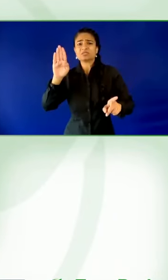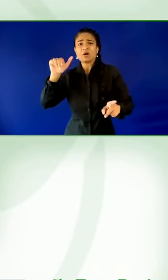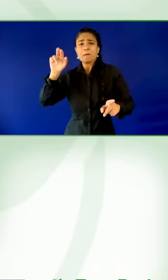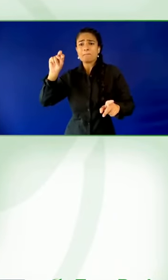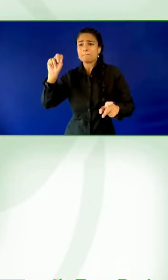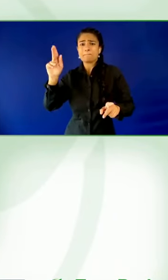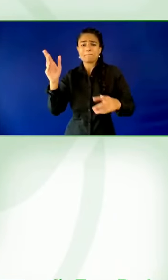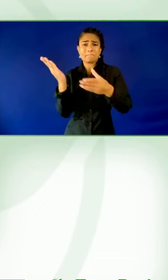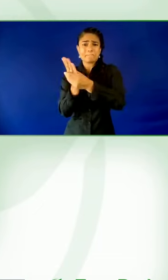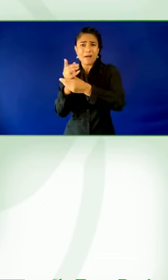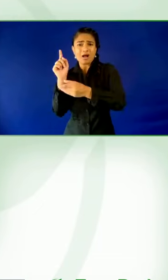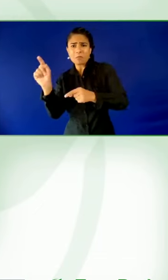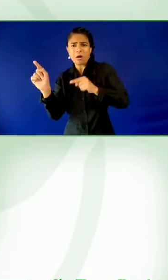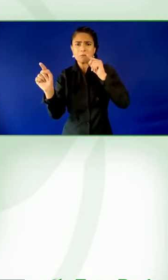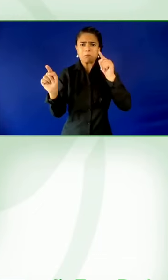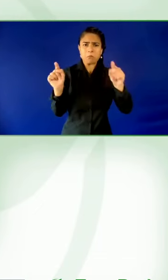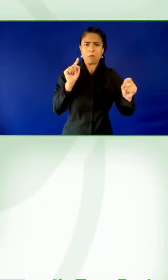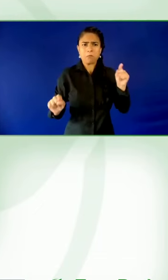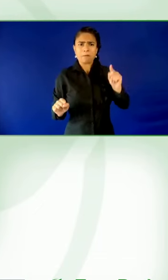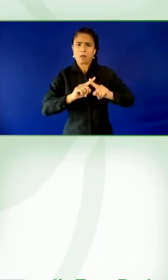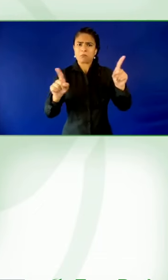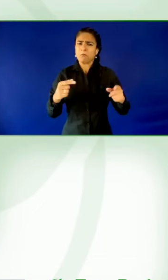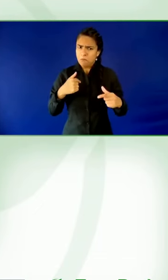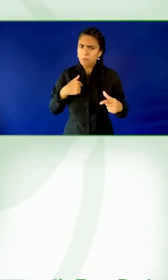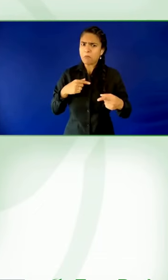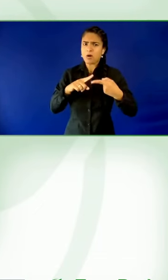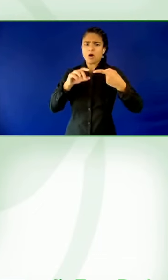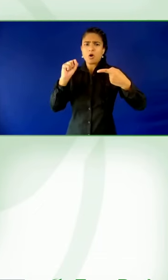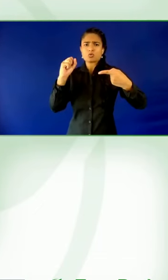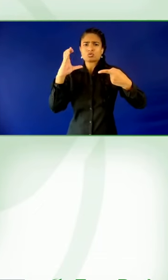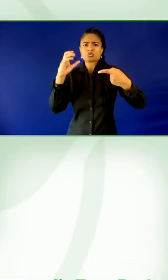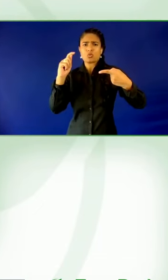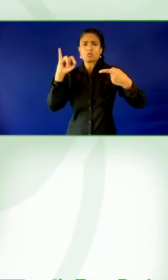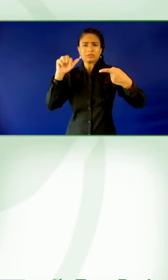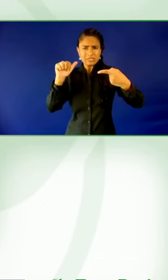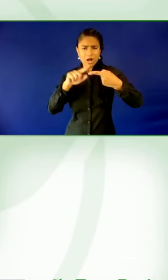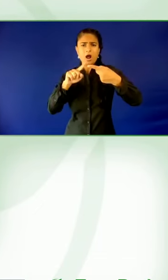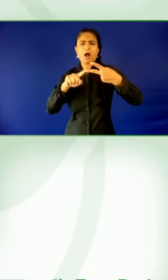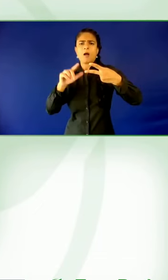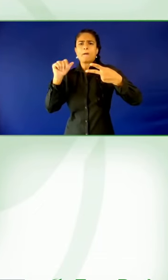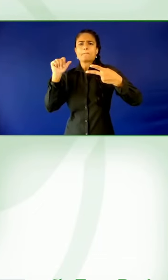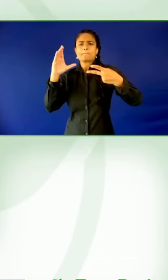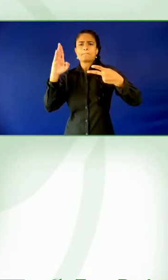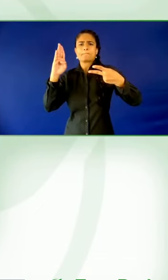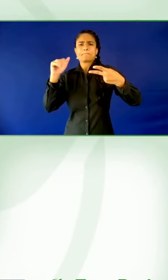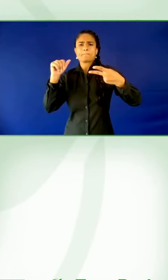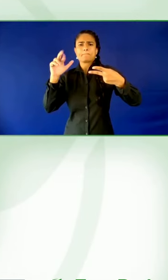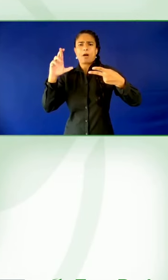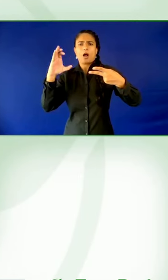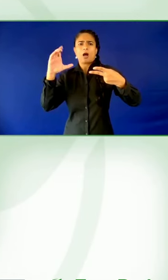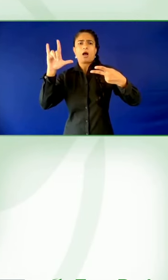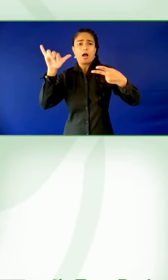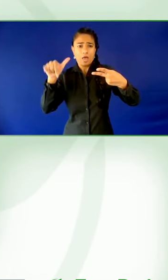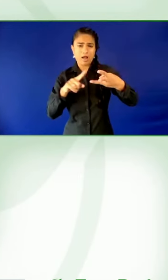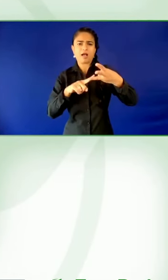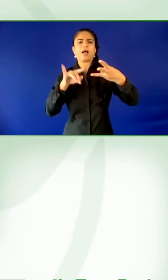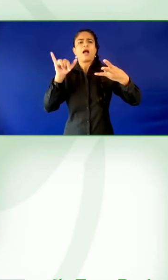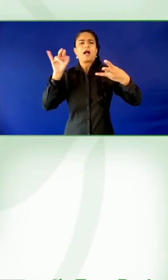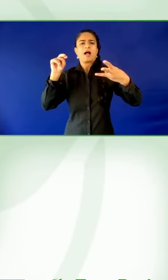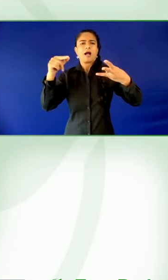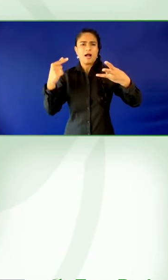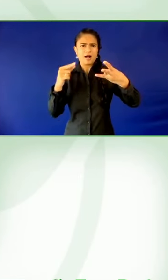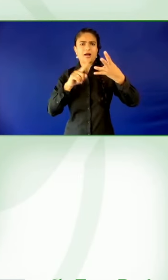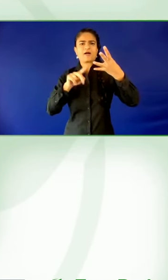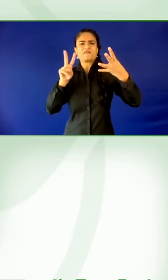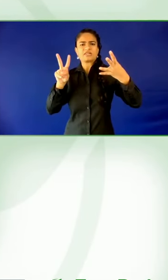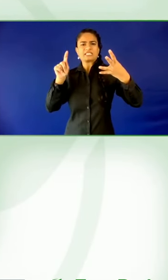know if there's anything, Monica, you want to mention about collaboration? Yeah, we have a group in Canada. We have, you know,